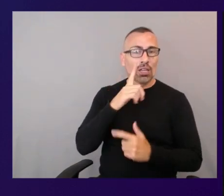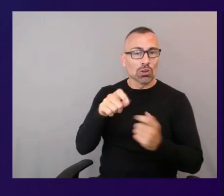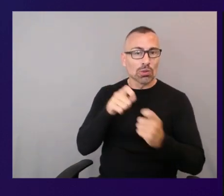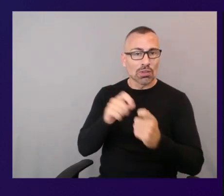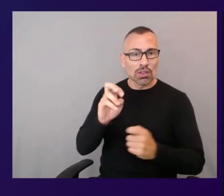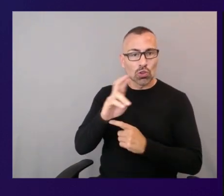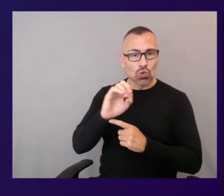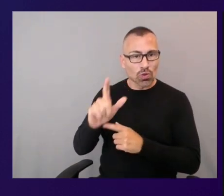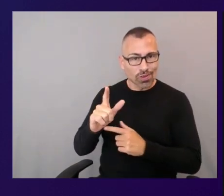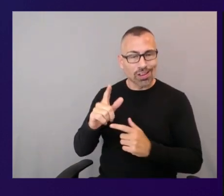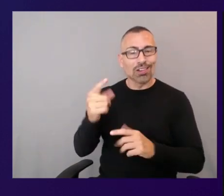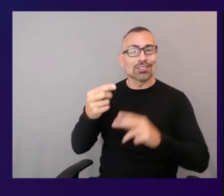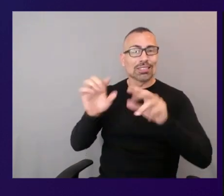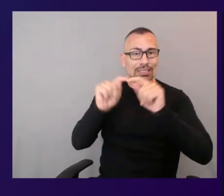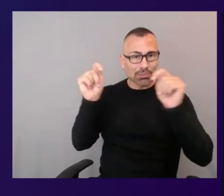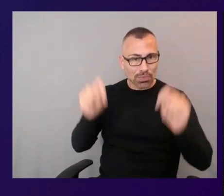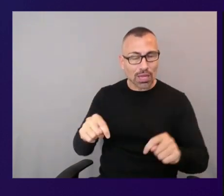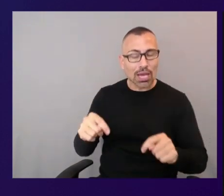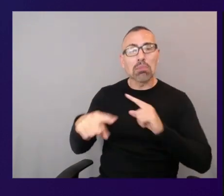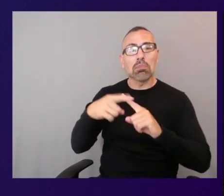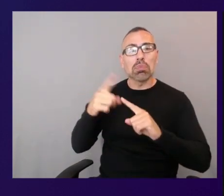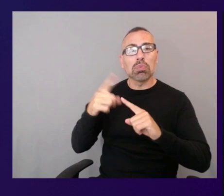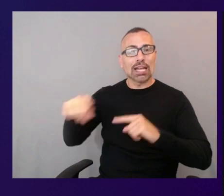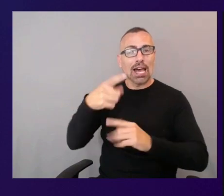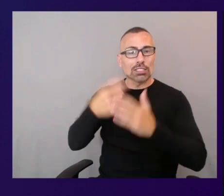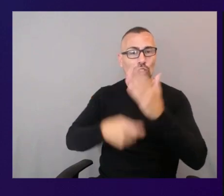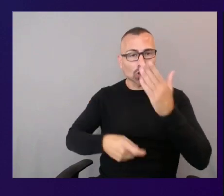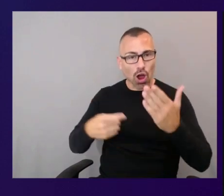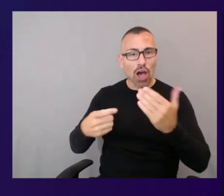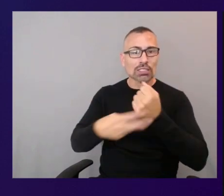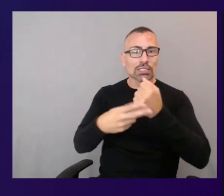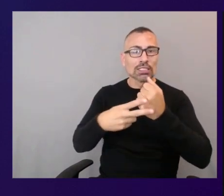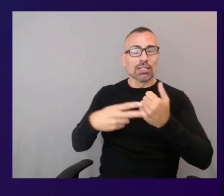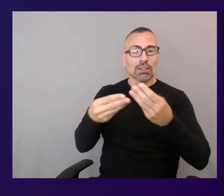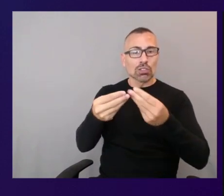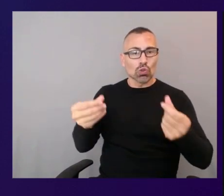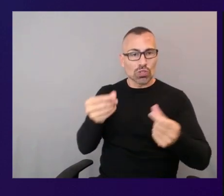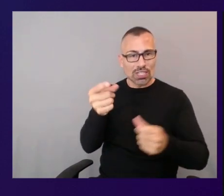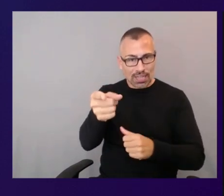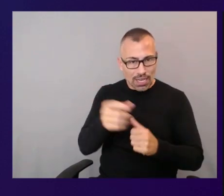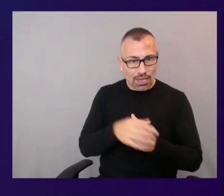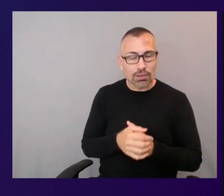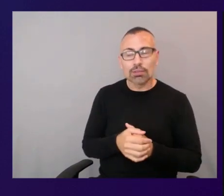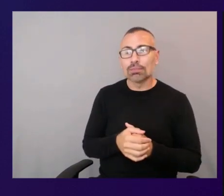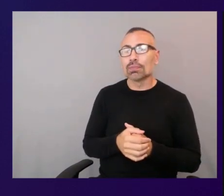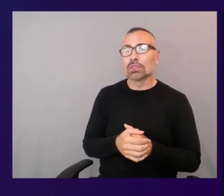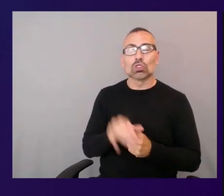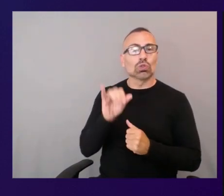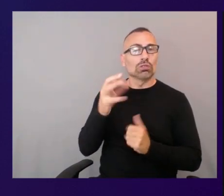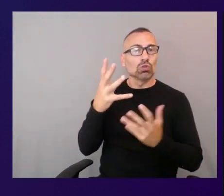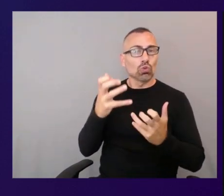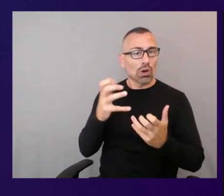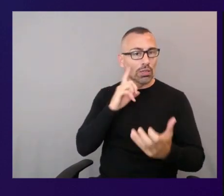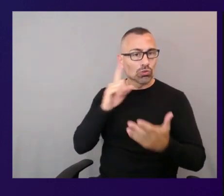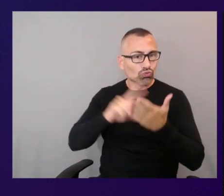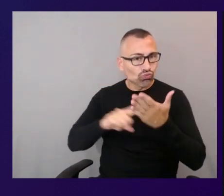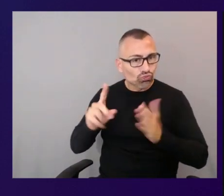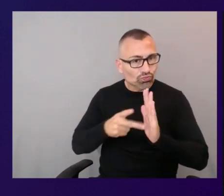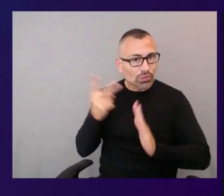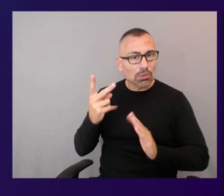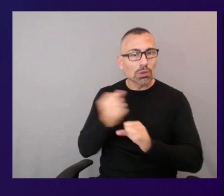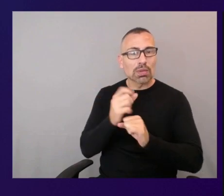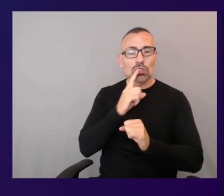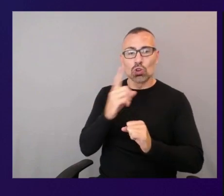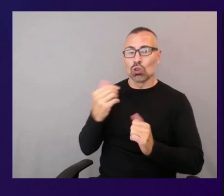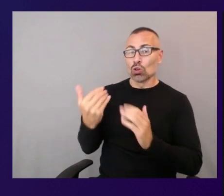solution as well as giving you that version number of the solution in case you wanted to just double check and make sure it's the latest version